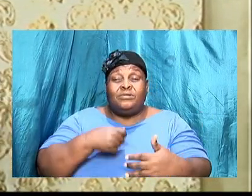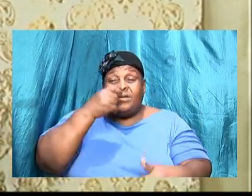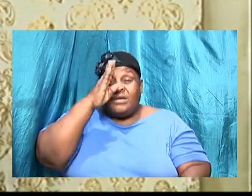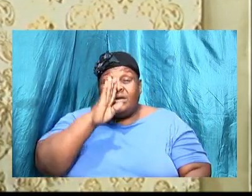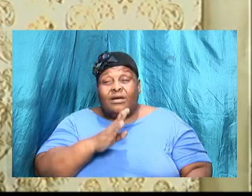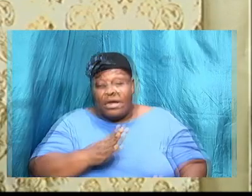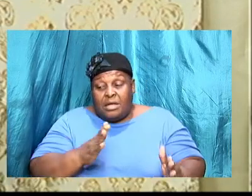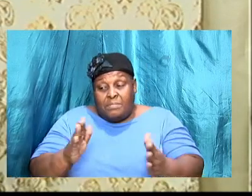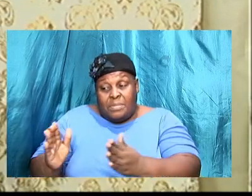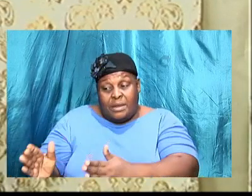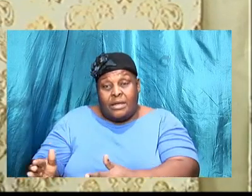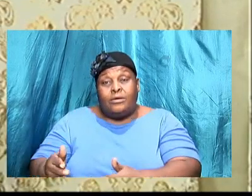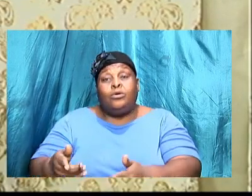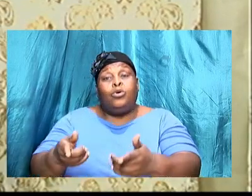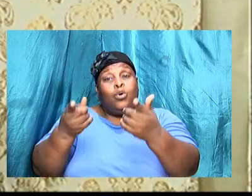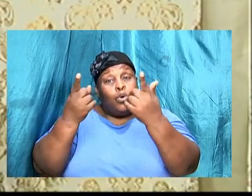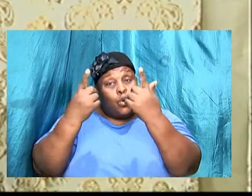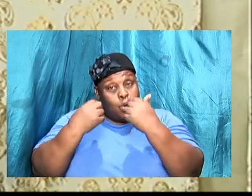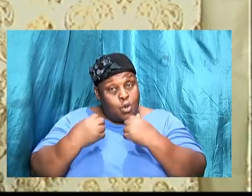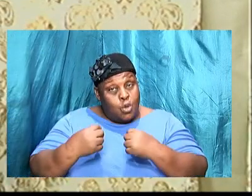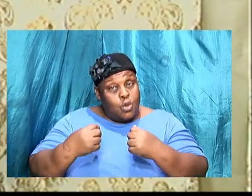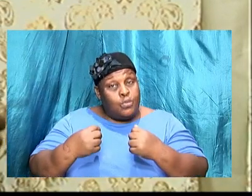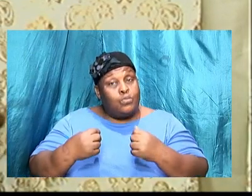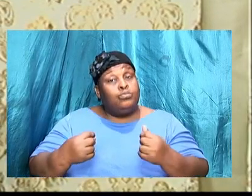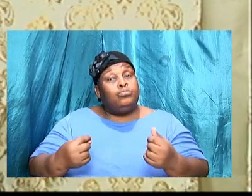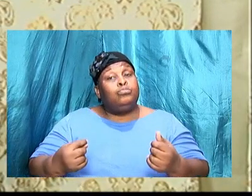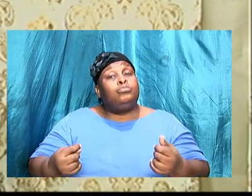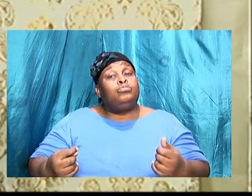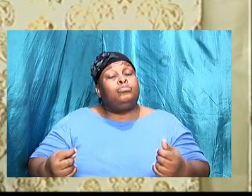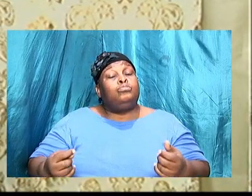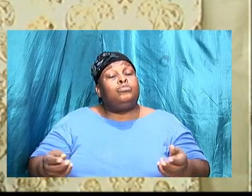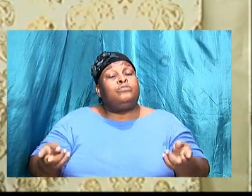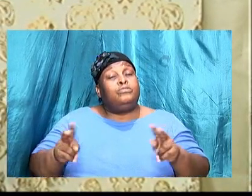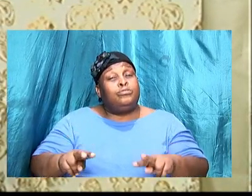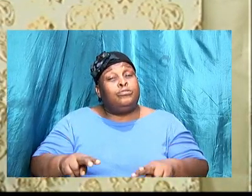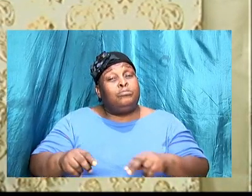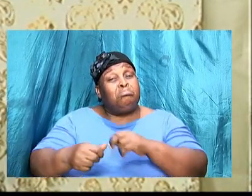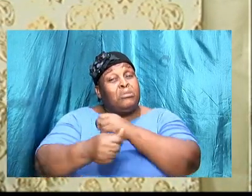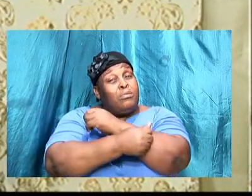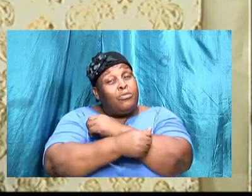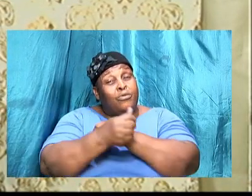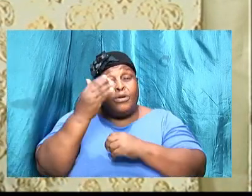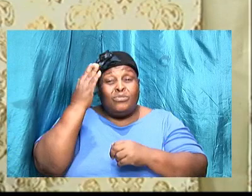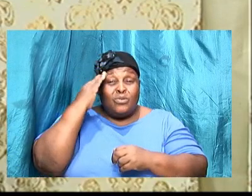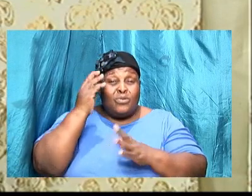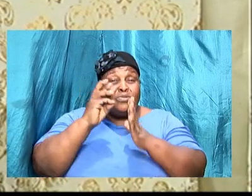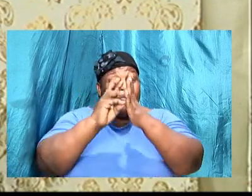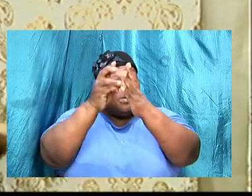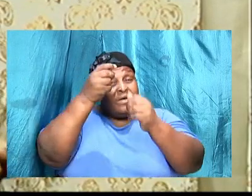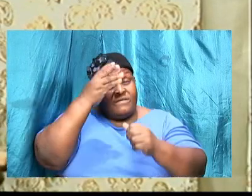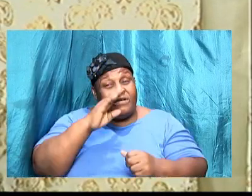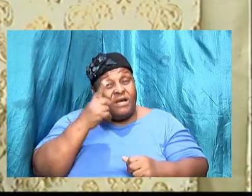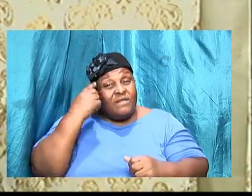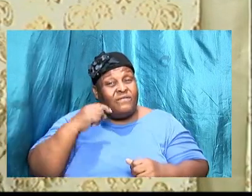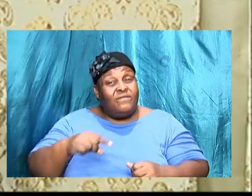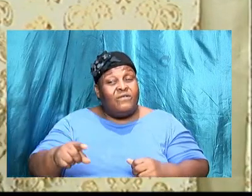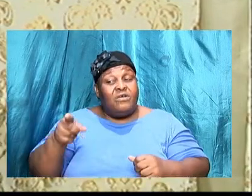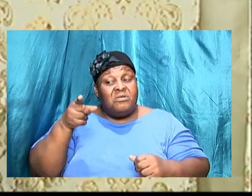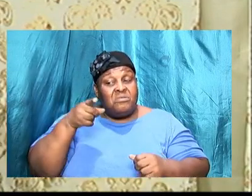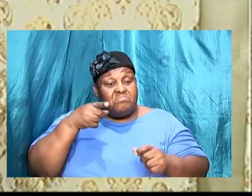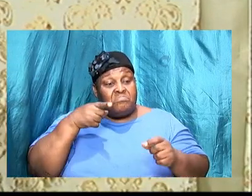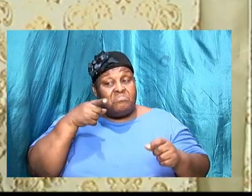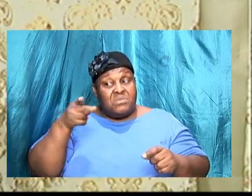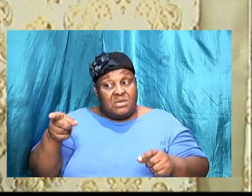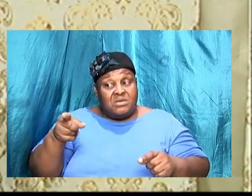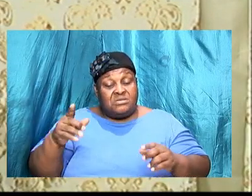God's plan come to fruition. Abraham knew the will of the Lord. He knew the will of God for his life. Going to make you the father